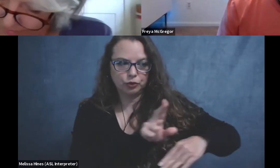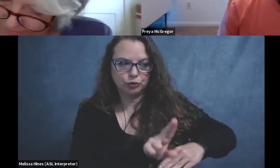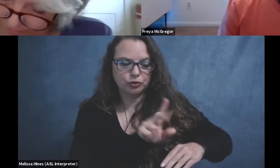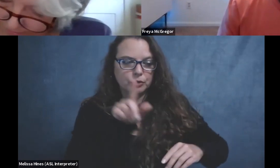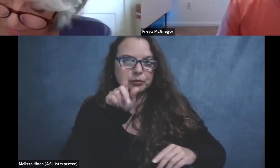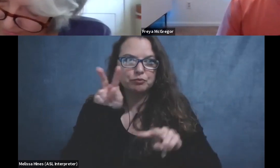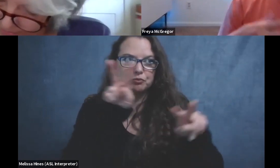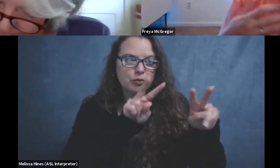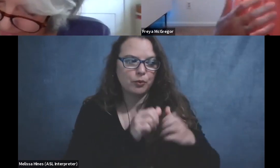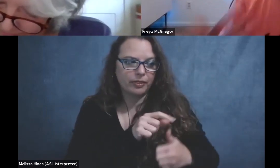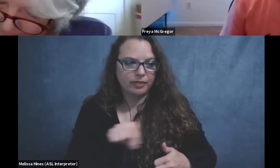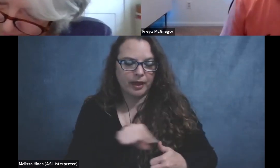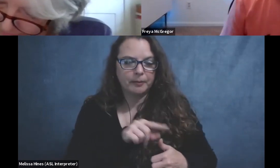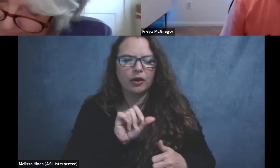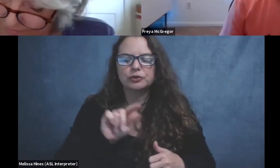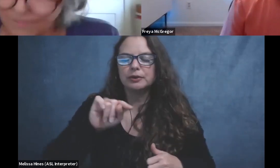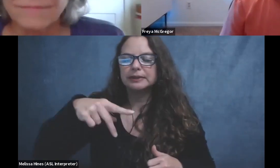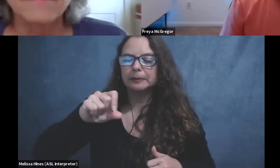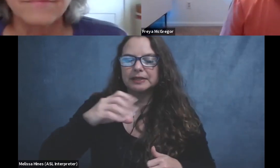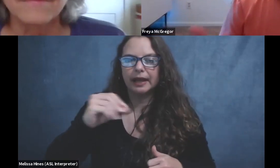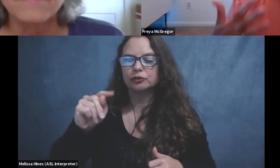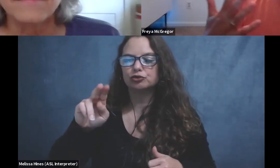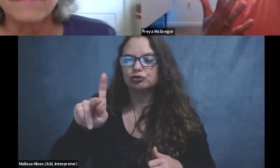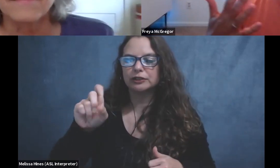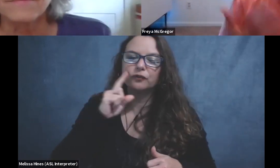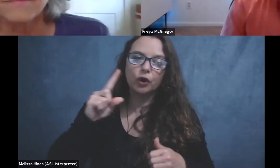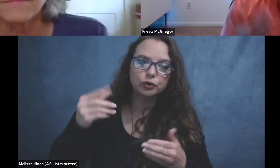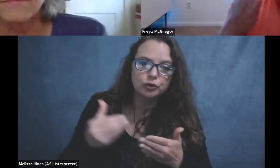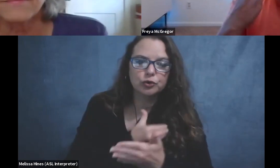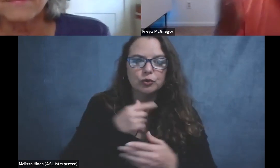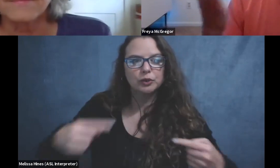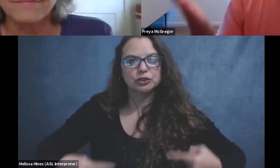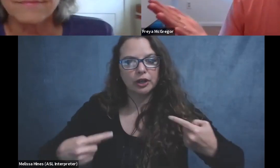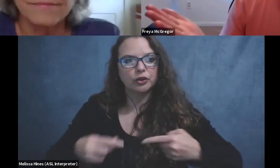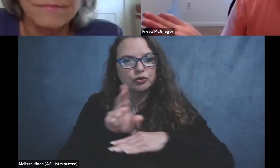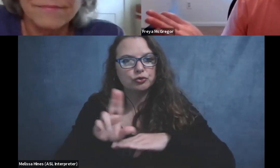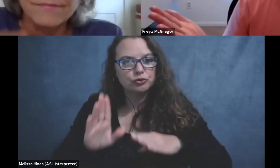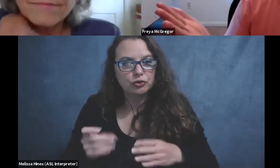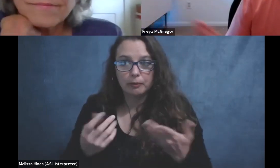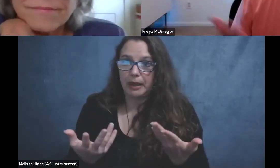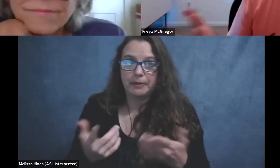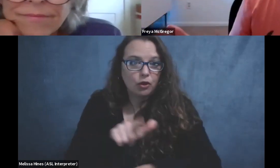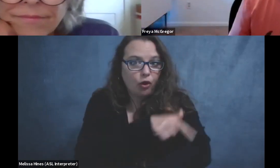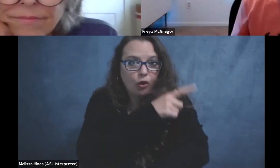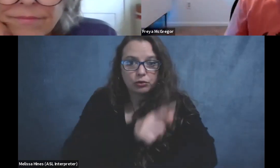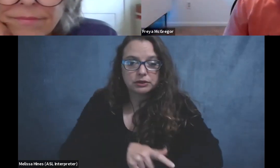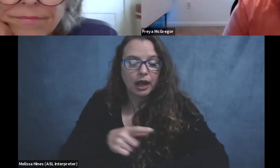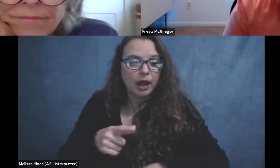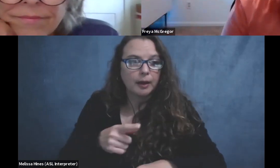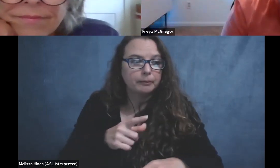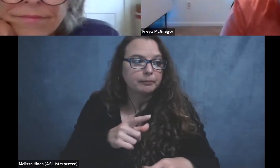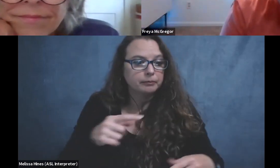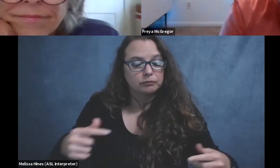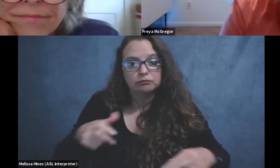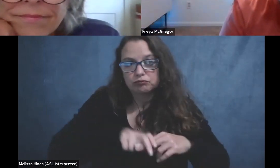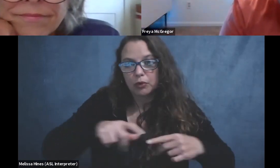tricks for maybe new wheelchair users or wheelchair, maybe long time wheelchair users who are new to birding. And